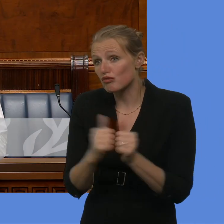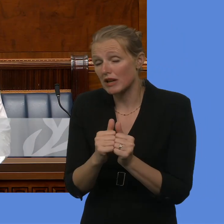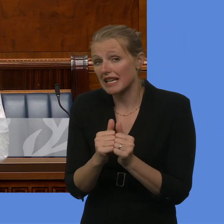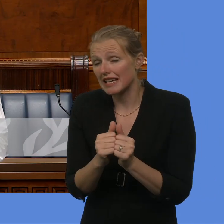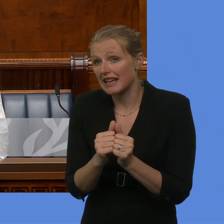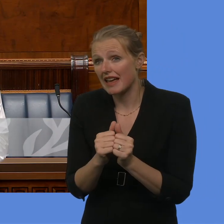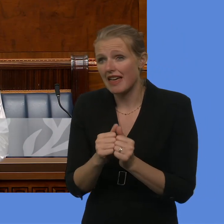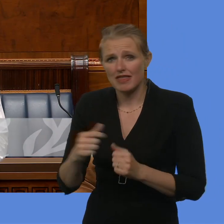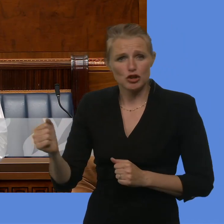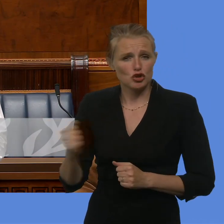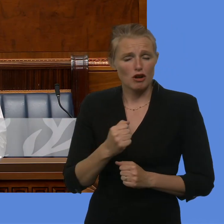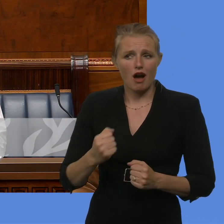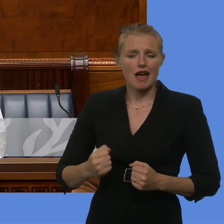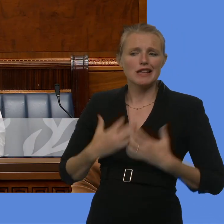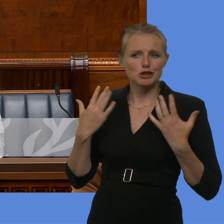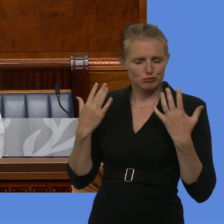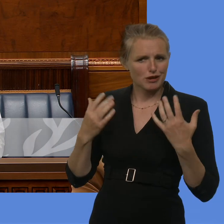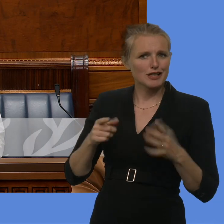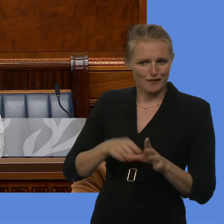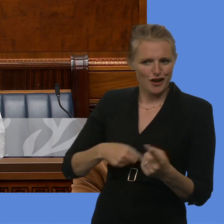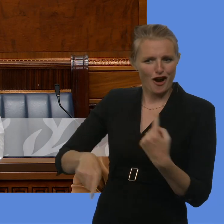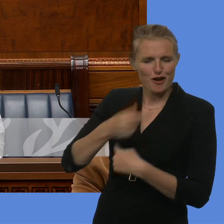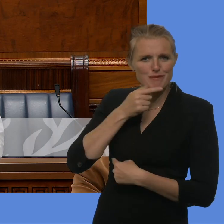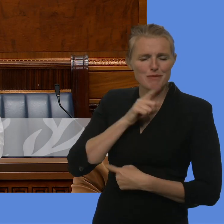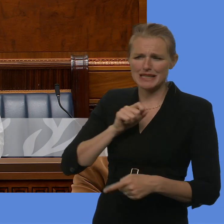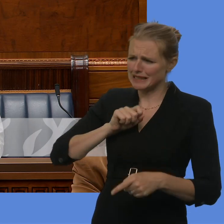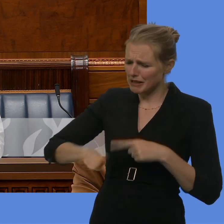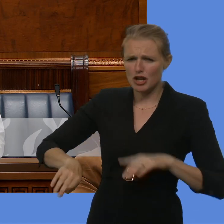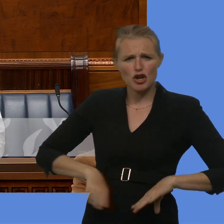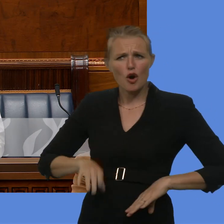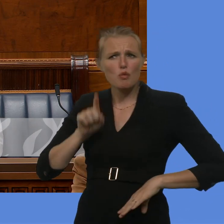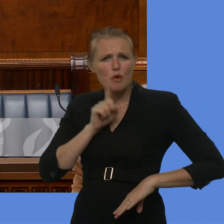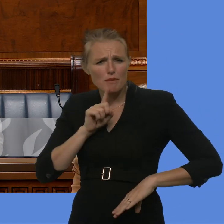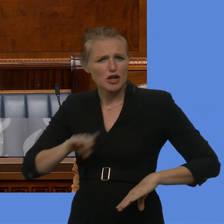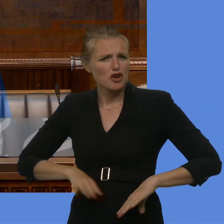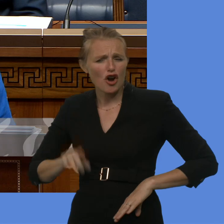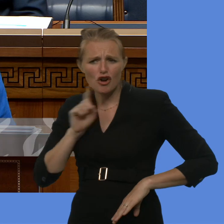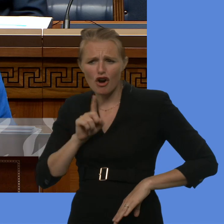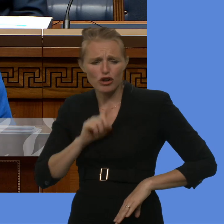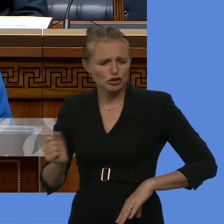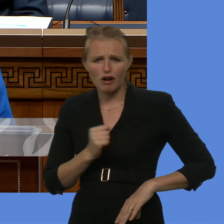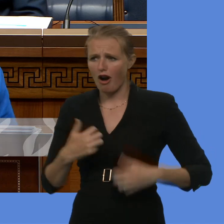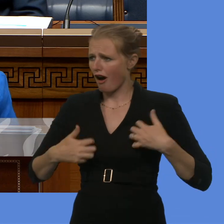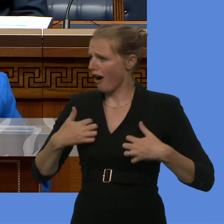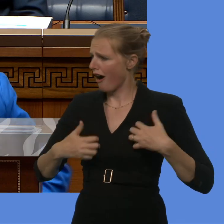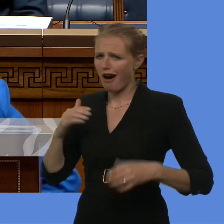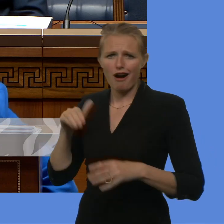should be an inspiration for young people, especially young girls and young women, in relation to participation in sports?